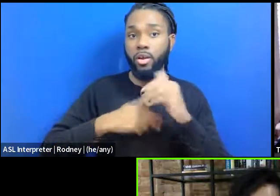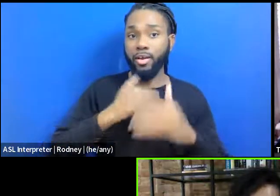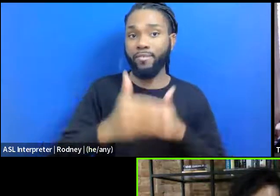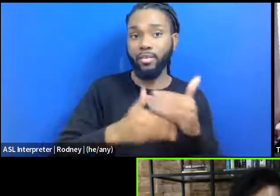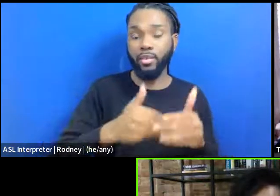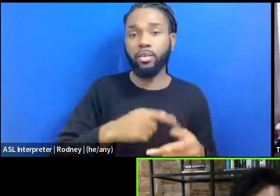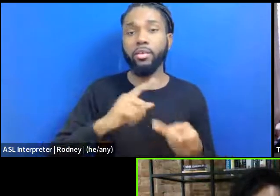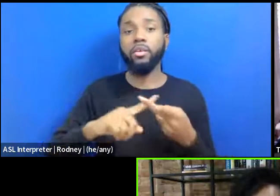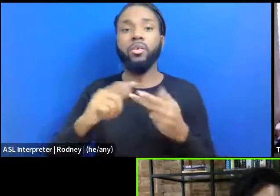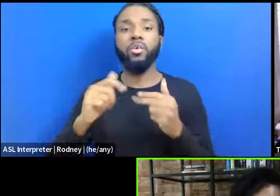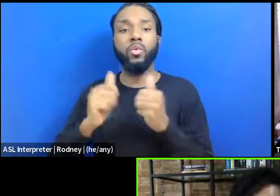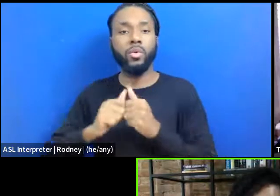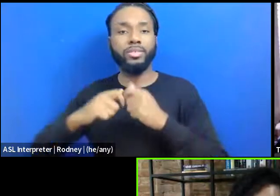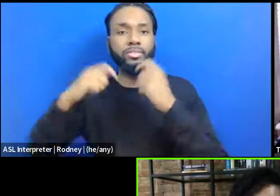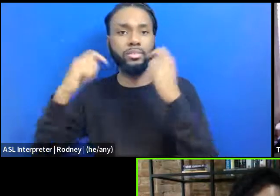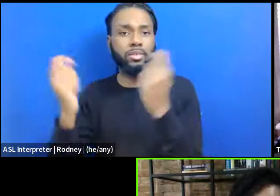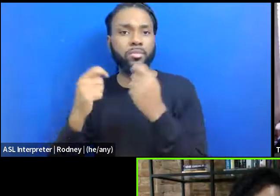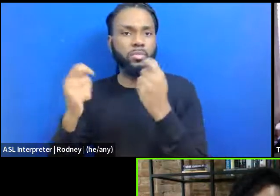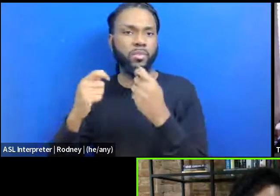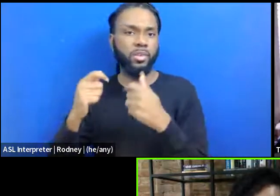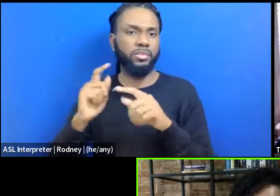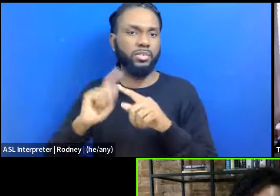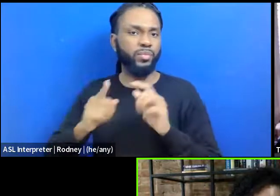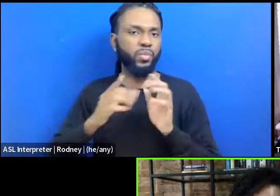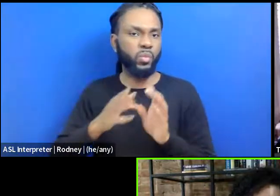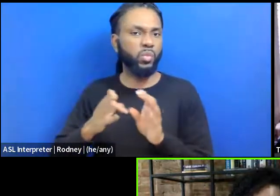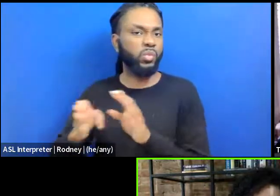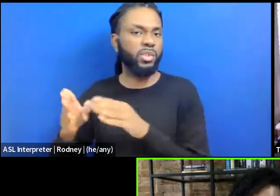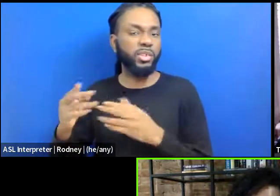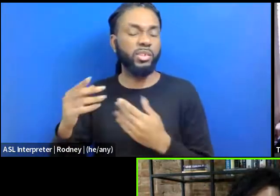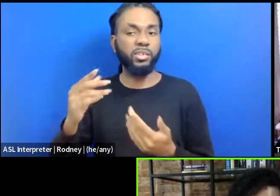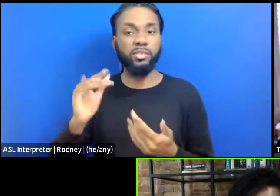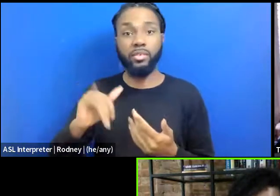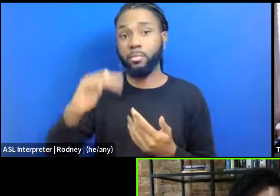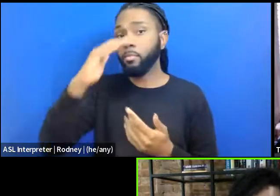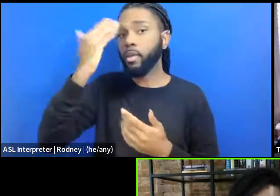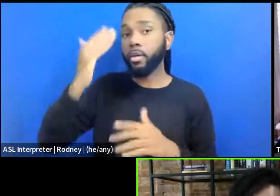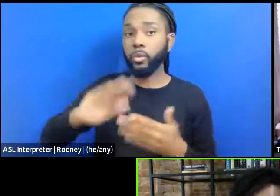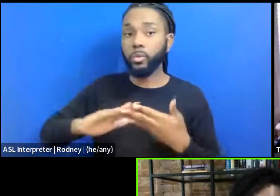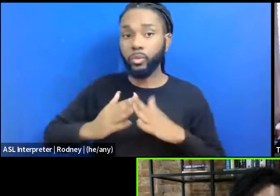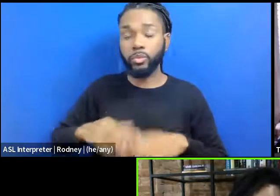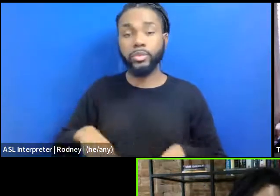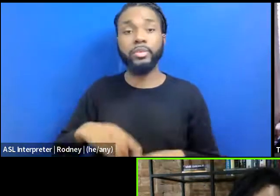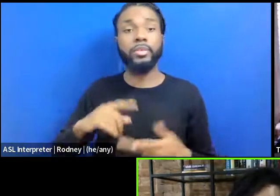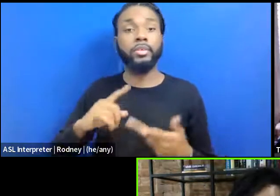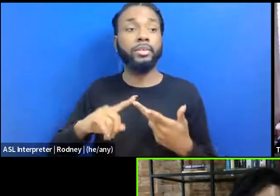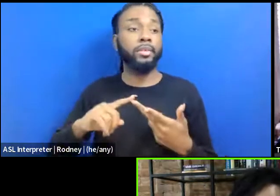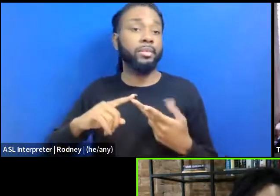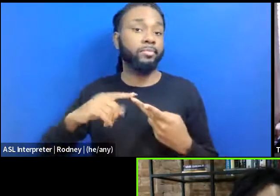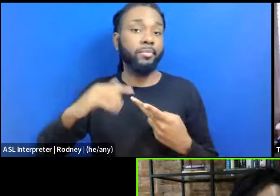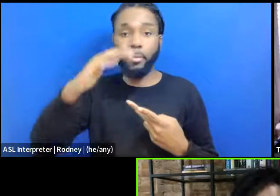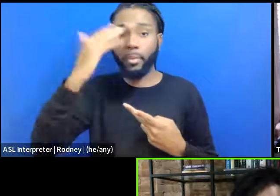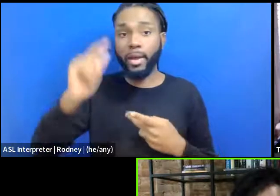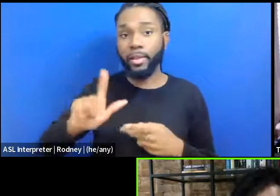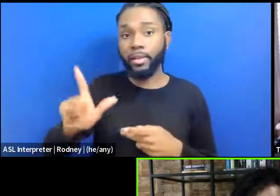celebration of the ways that Black communities, Black librarians,